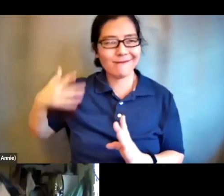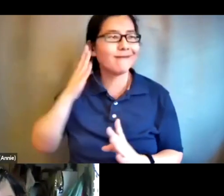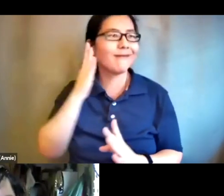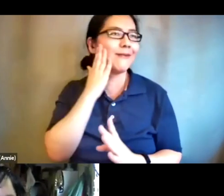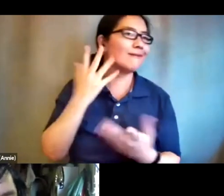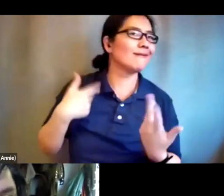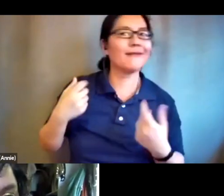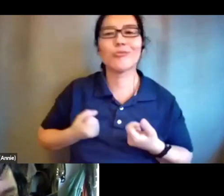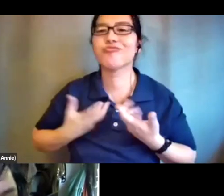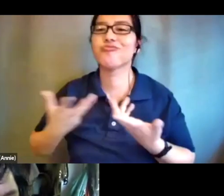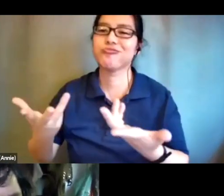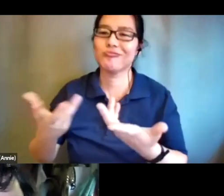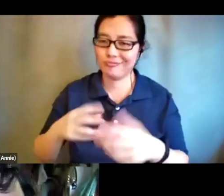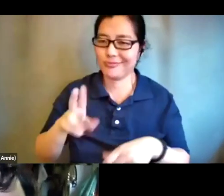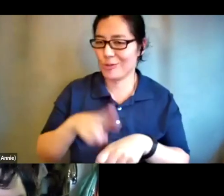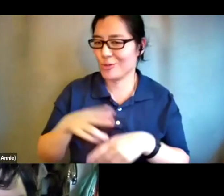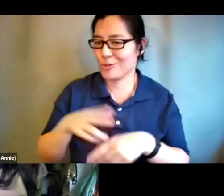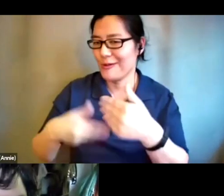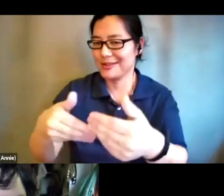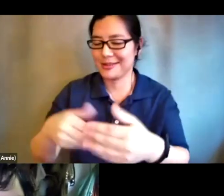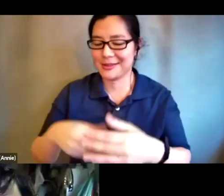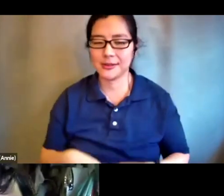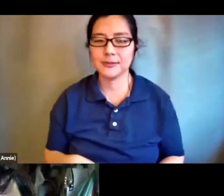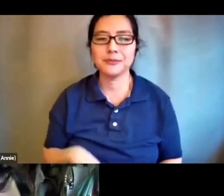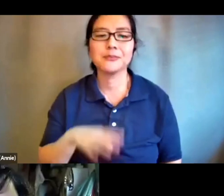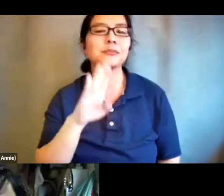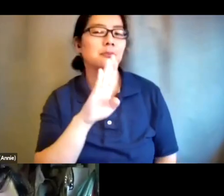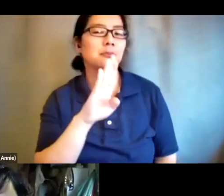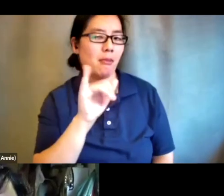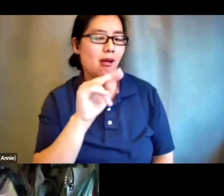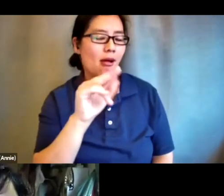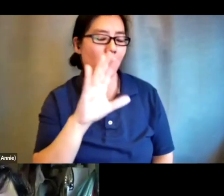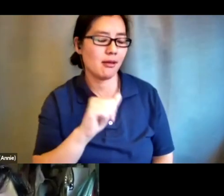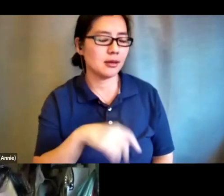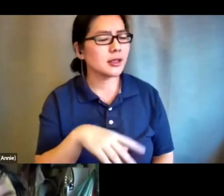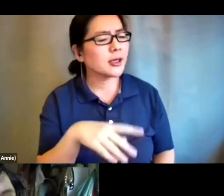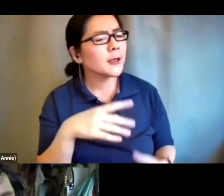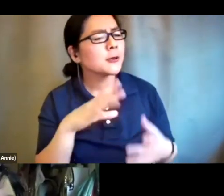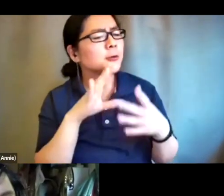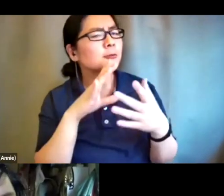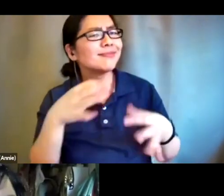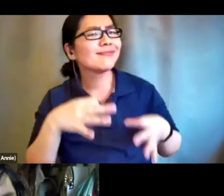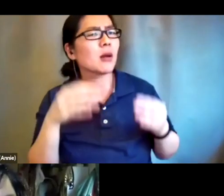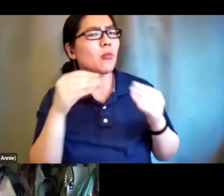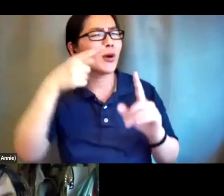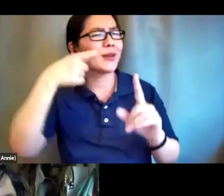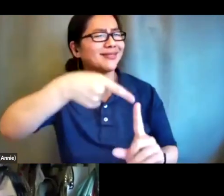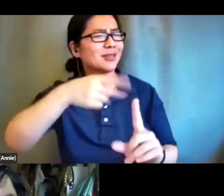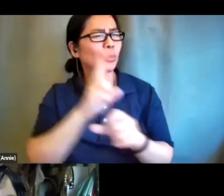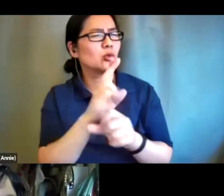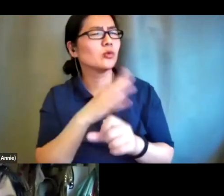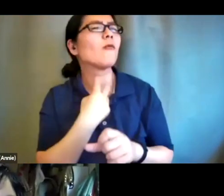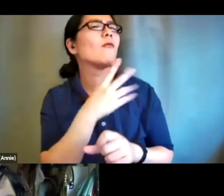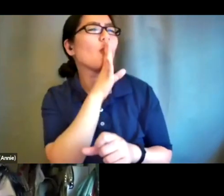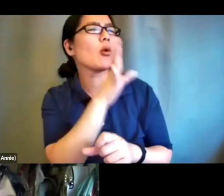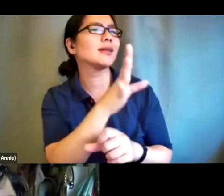can you share a little bit more about how that's connected to your work around voice and using your voice in a special